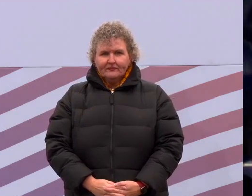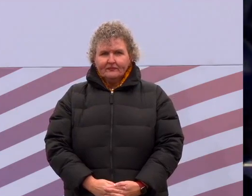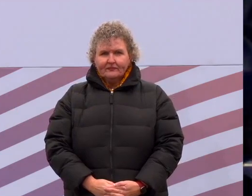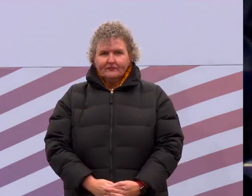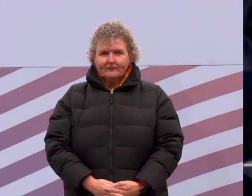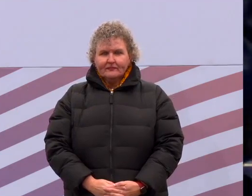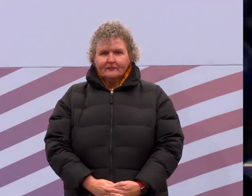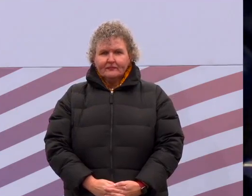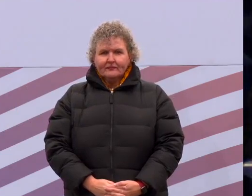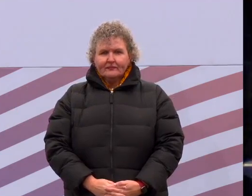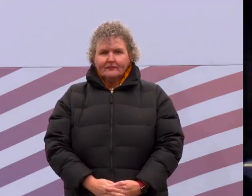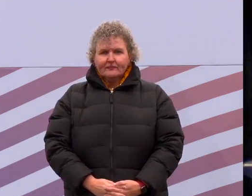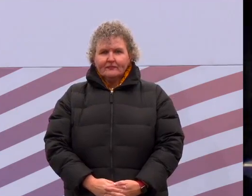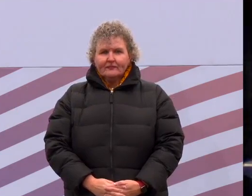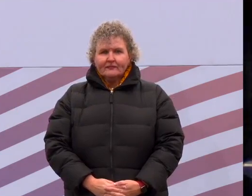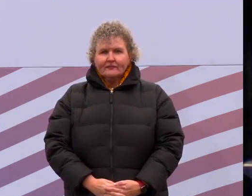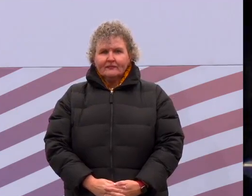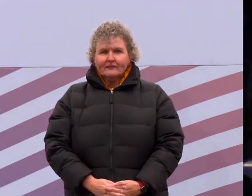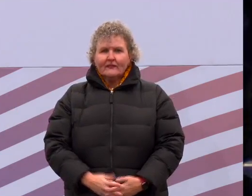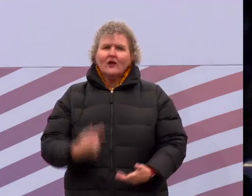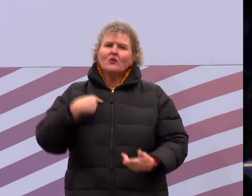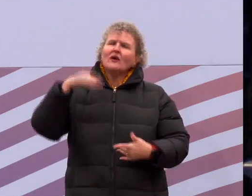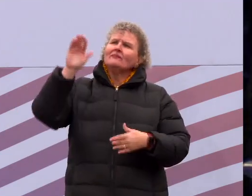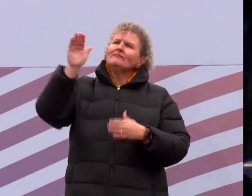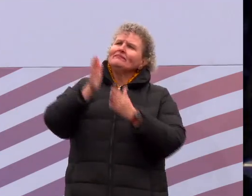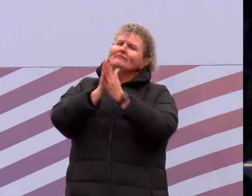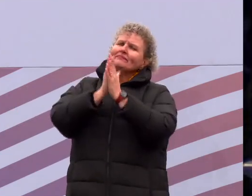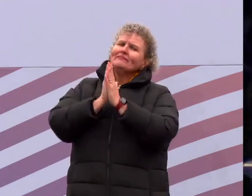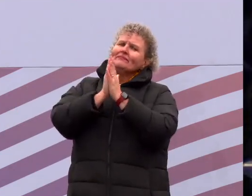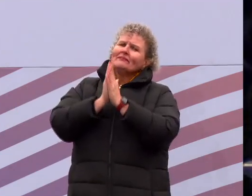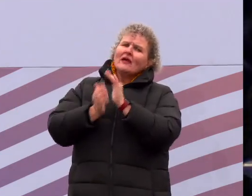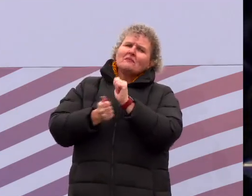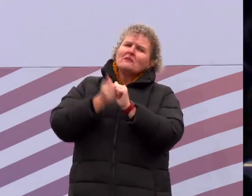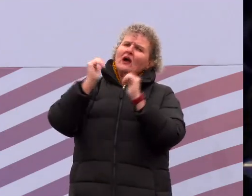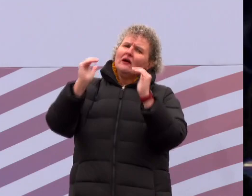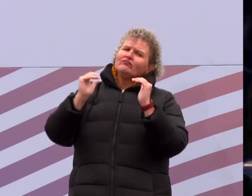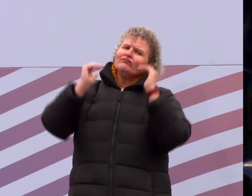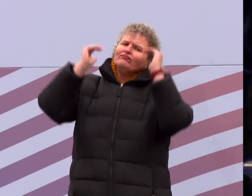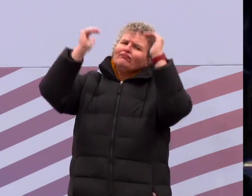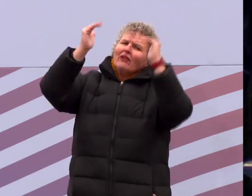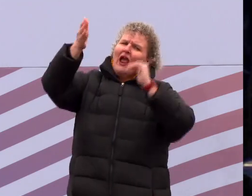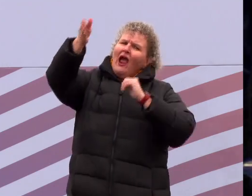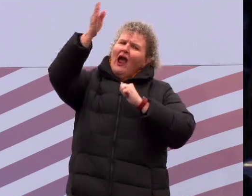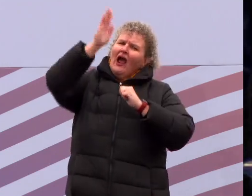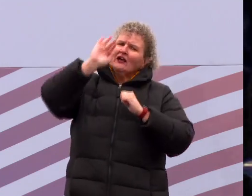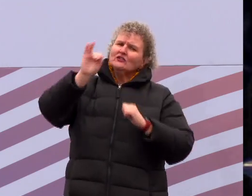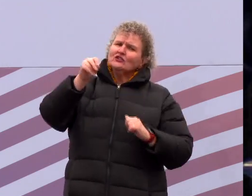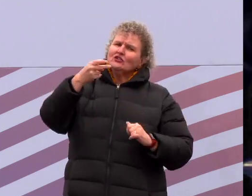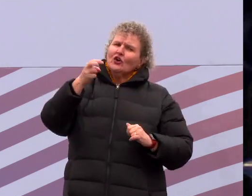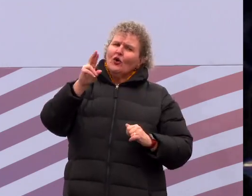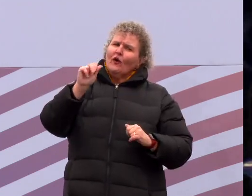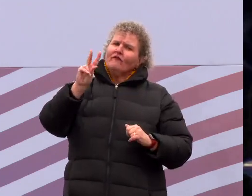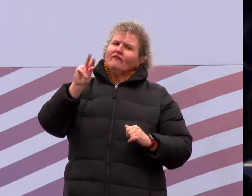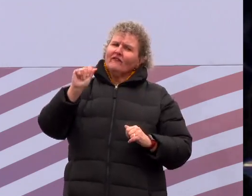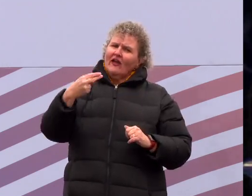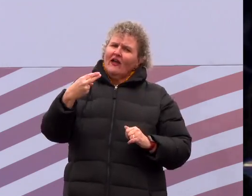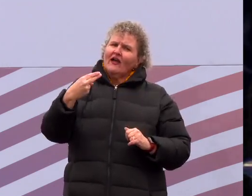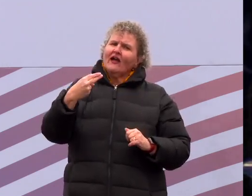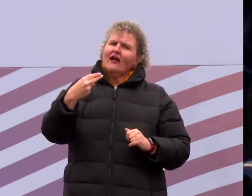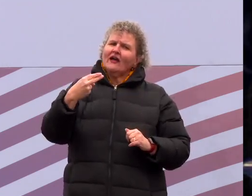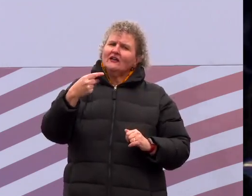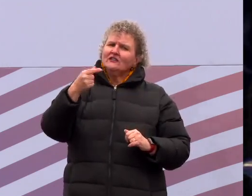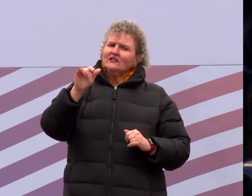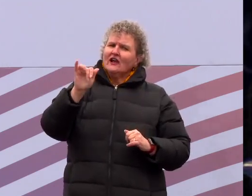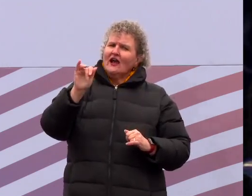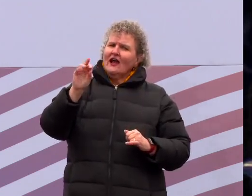Shall we call on the Most High God, Jehovah-Jireh, our provider? Let us pray. Father,